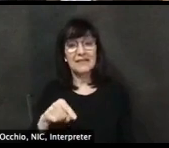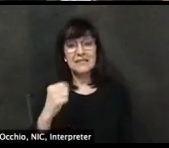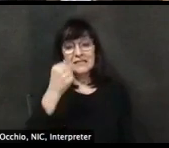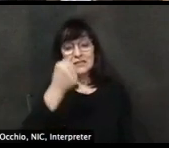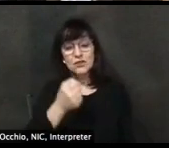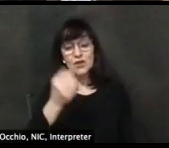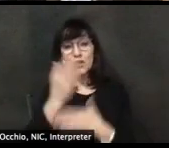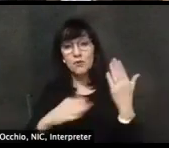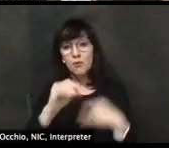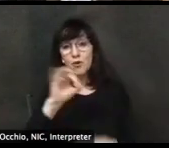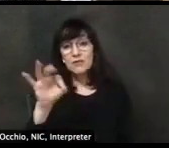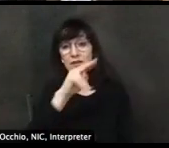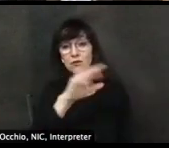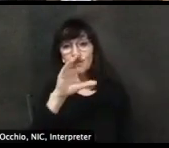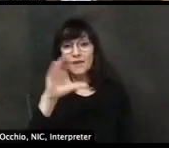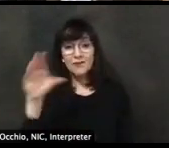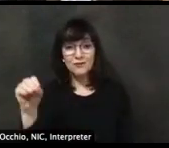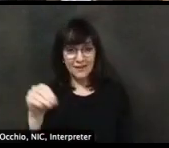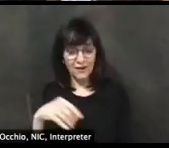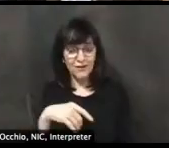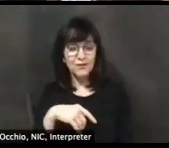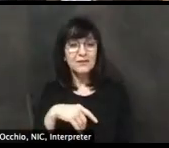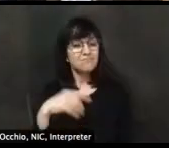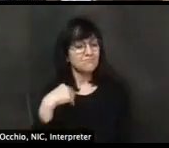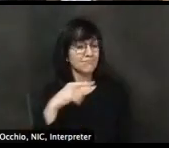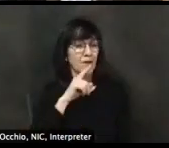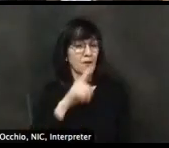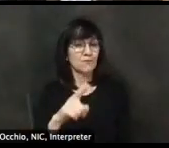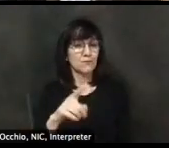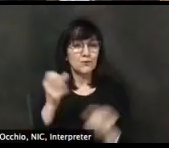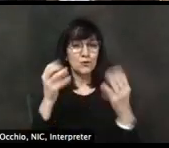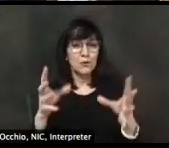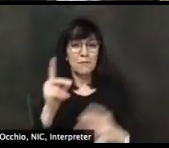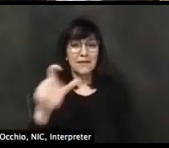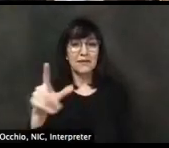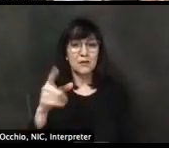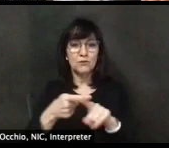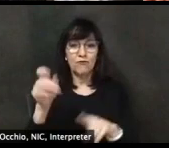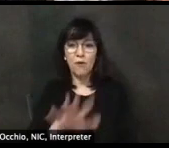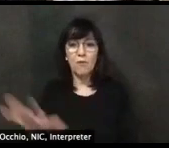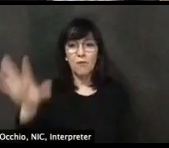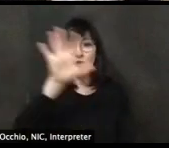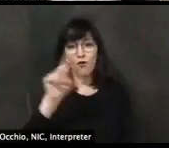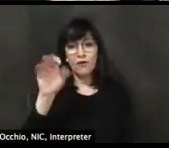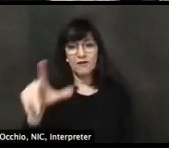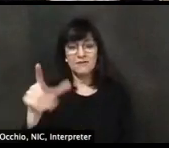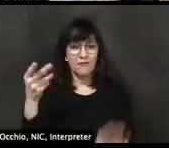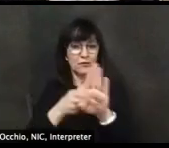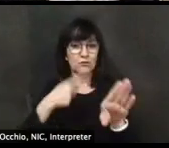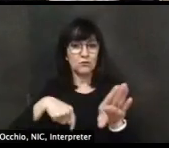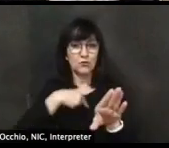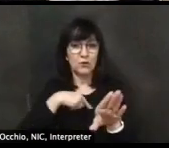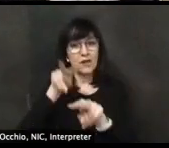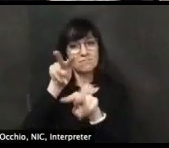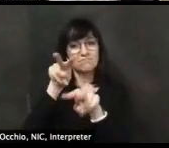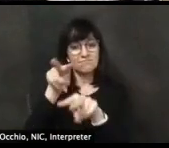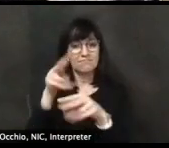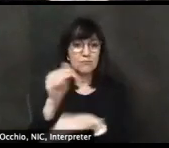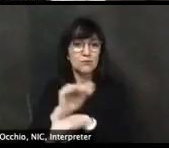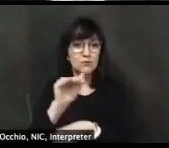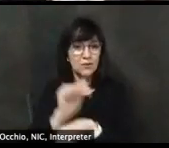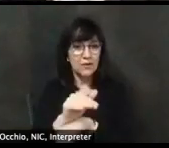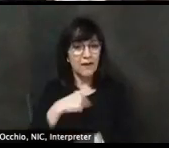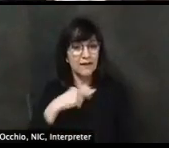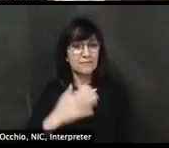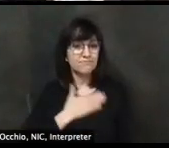although I'm sure we have Delawareans from across the state. I'm Lieutenant Governor Bethany Hall-Long, and I'm really pleased tonight to have with us our Director